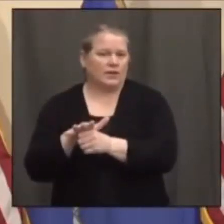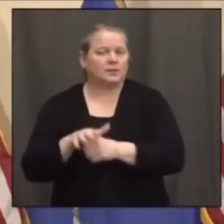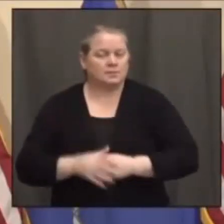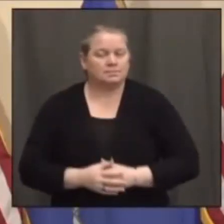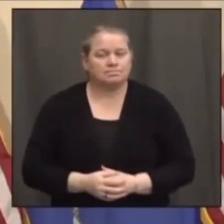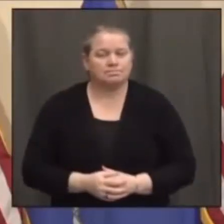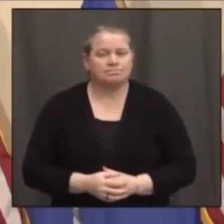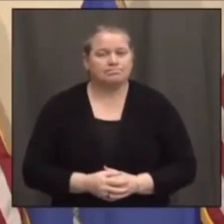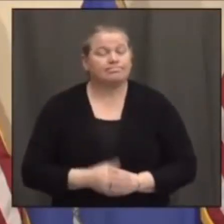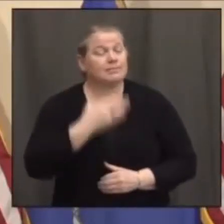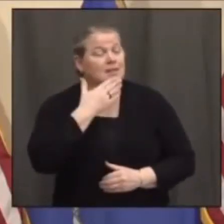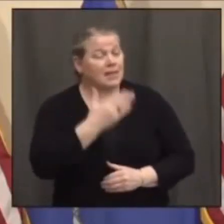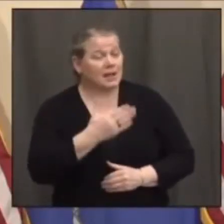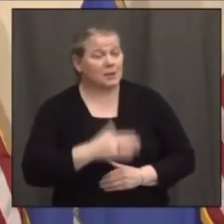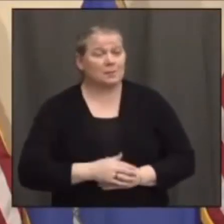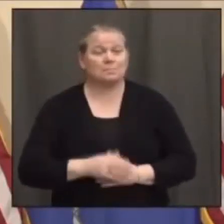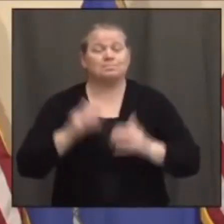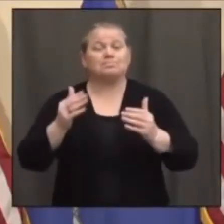The day of New London.